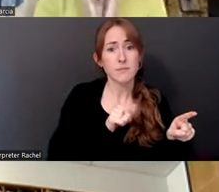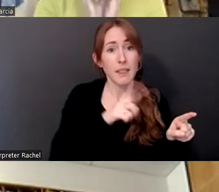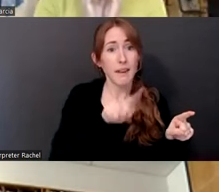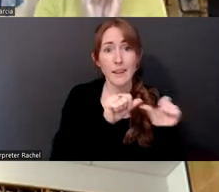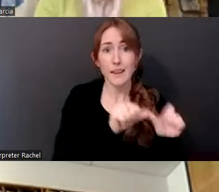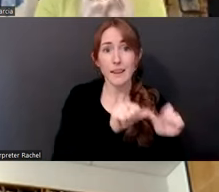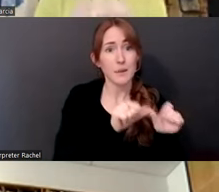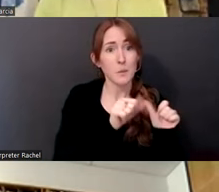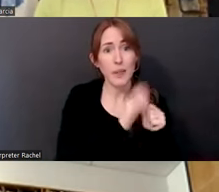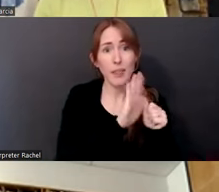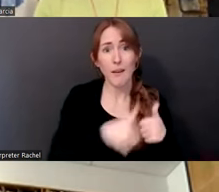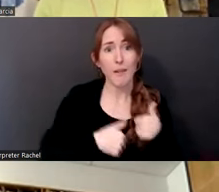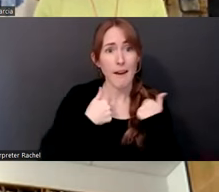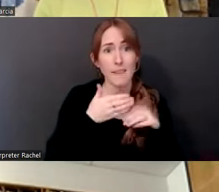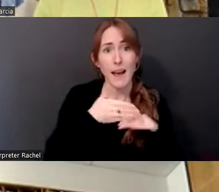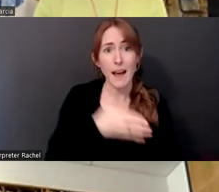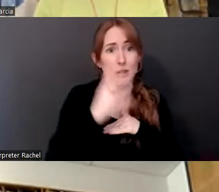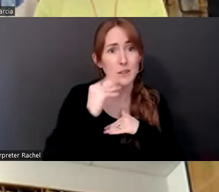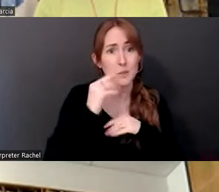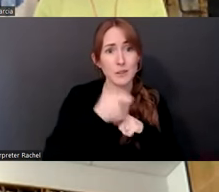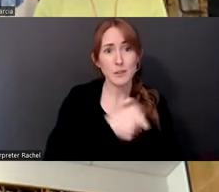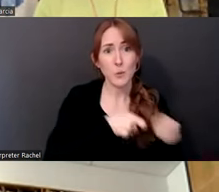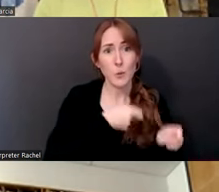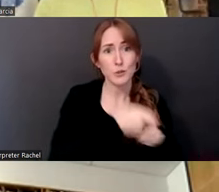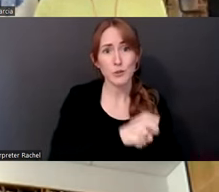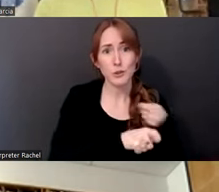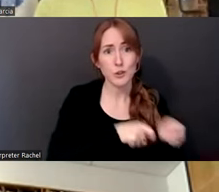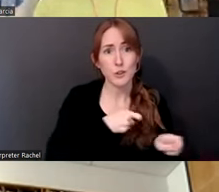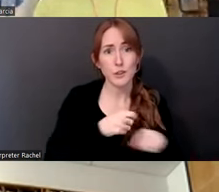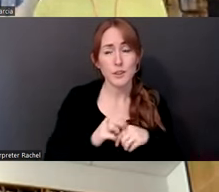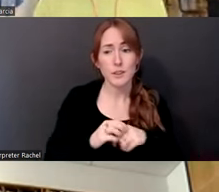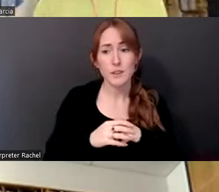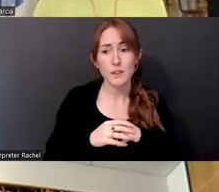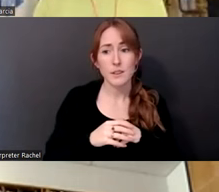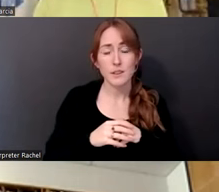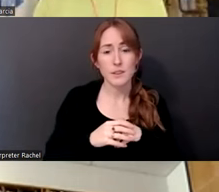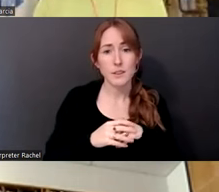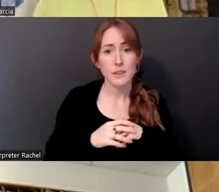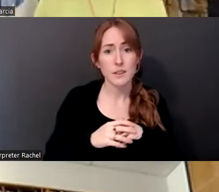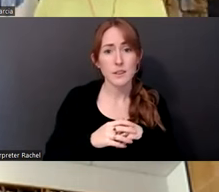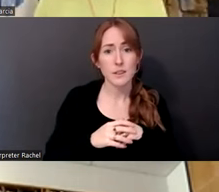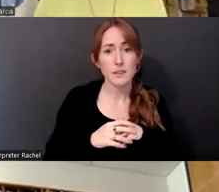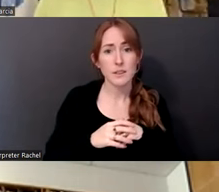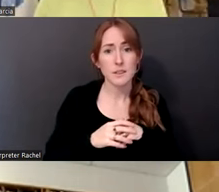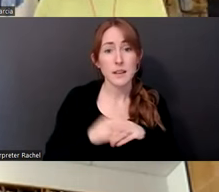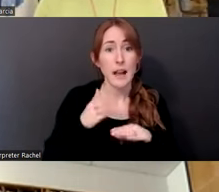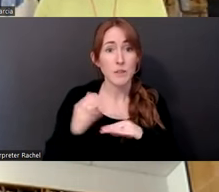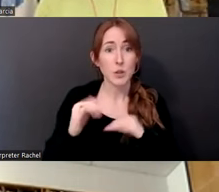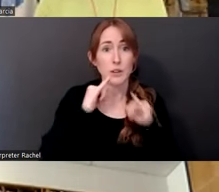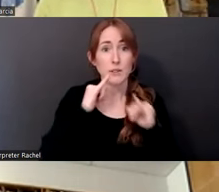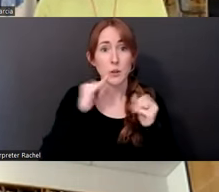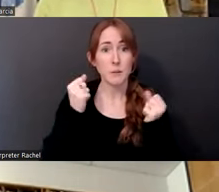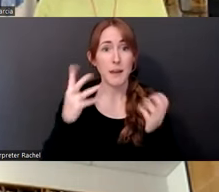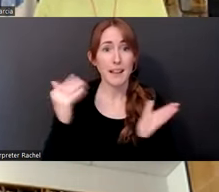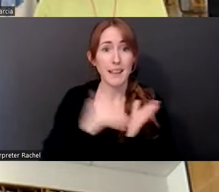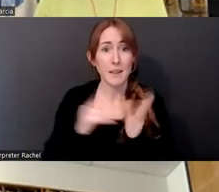lives. I think this is the most something that, you know, after the, uh, interviewed thousands of people still, I